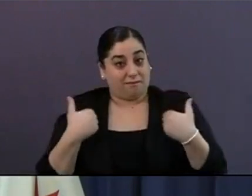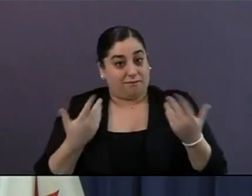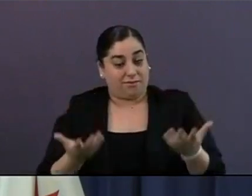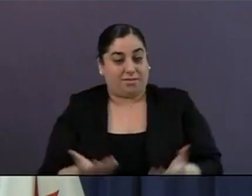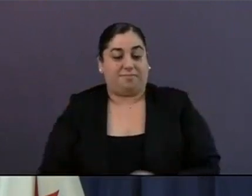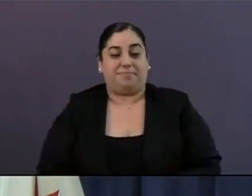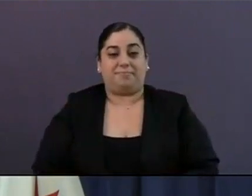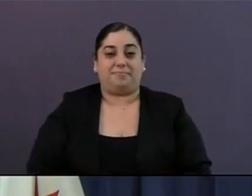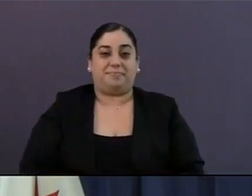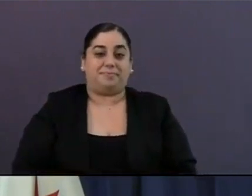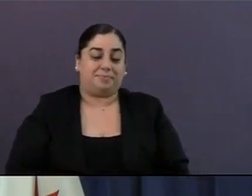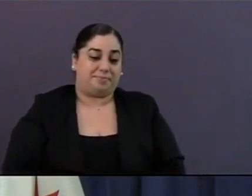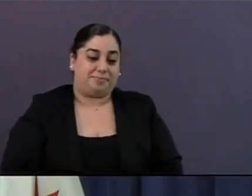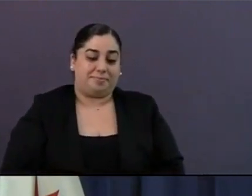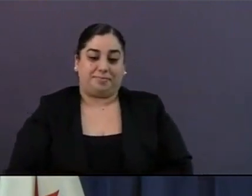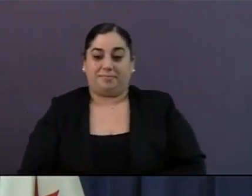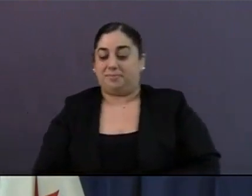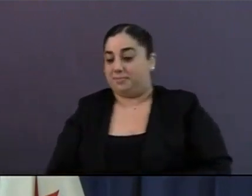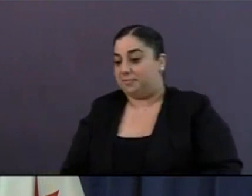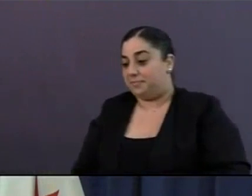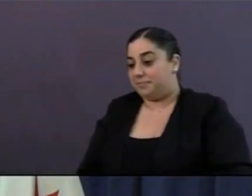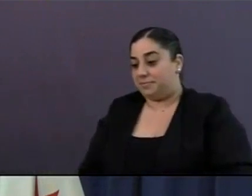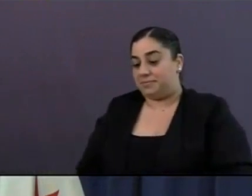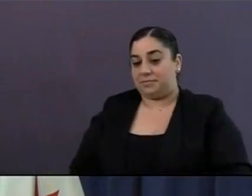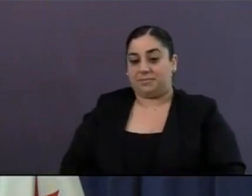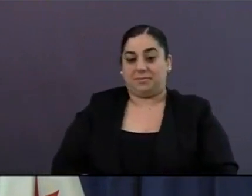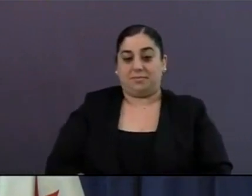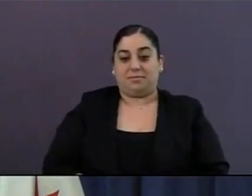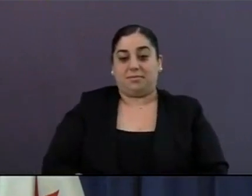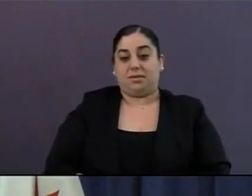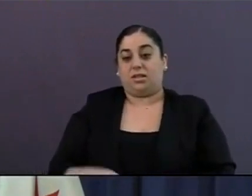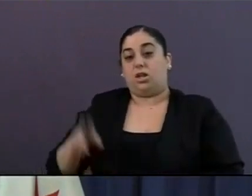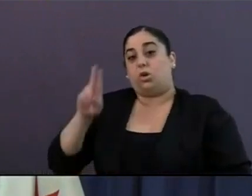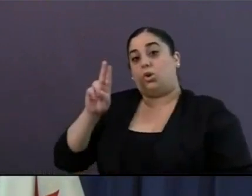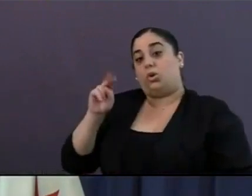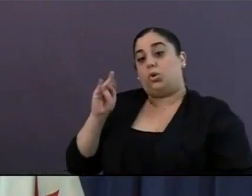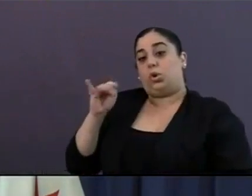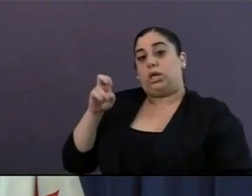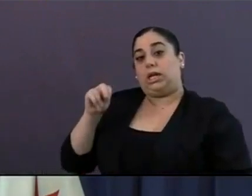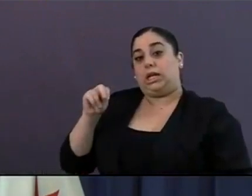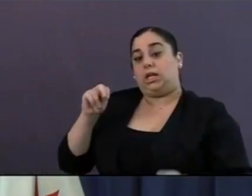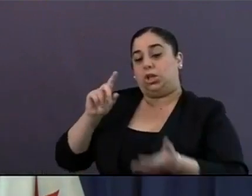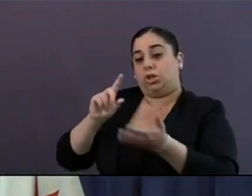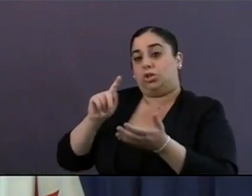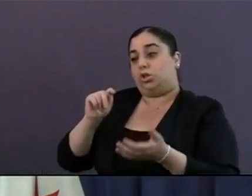And today's first question comes from Mike Freeman with the Union Tribune. Hello, Mike.